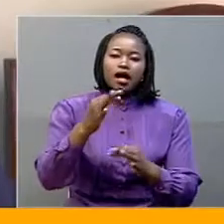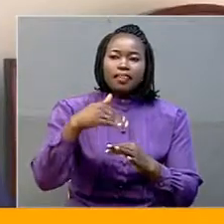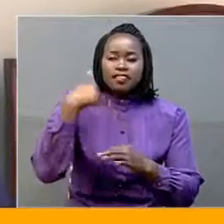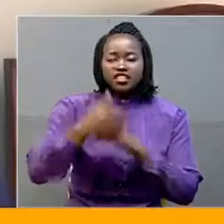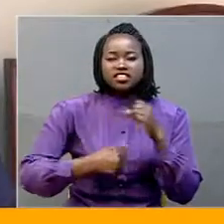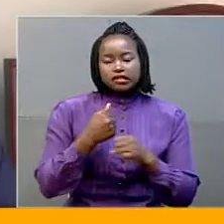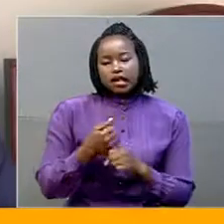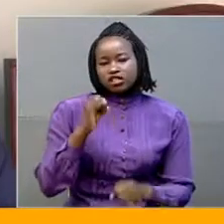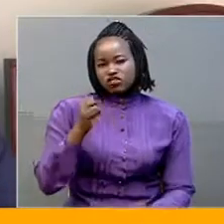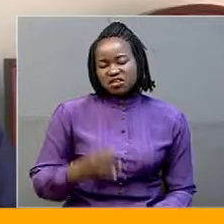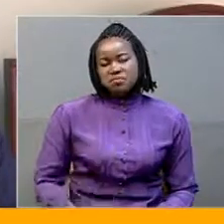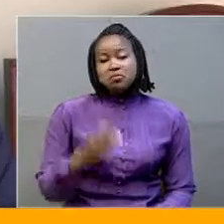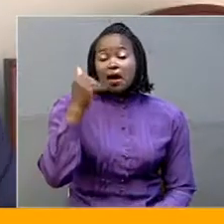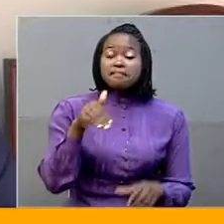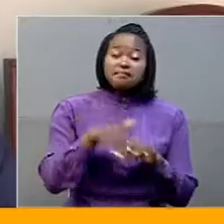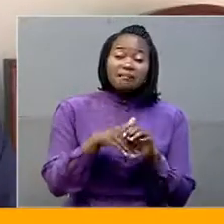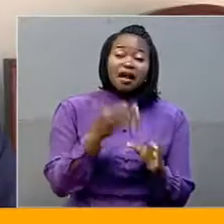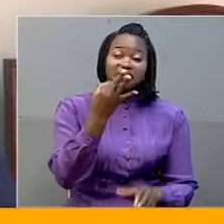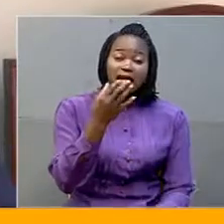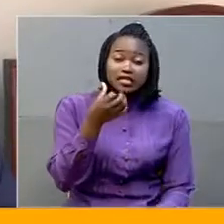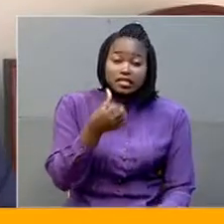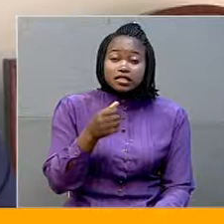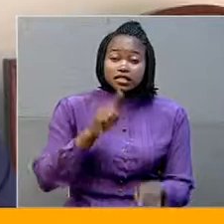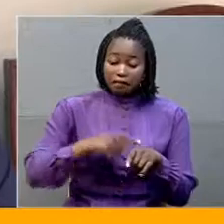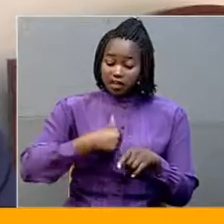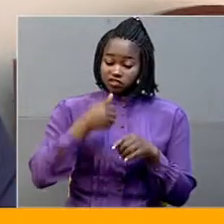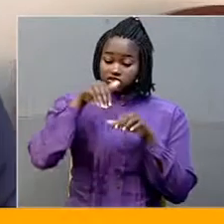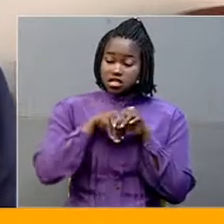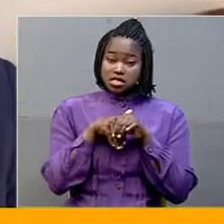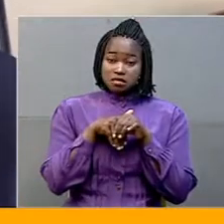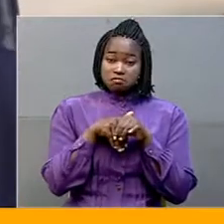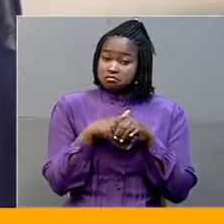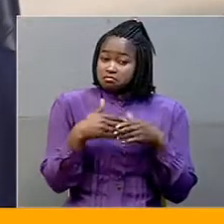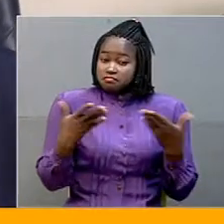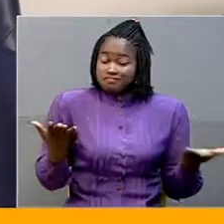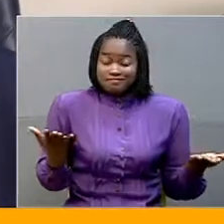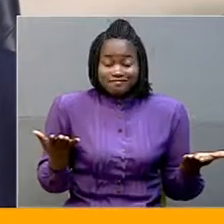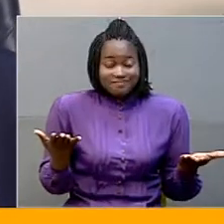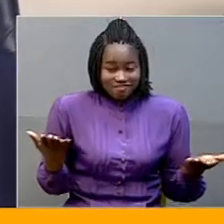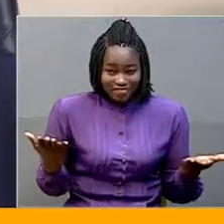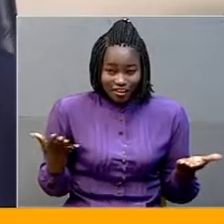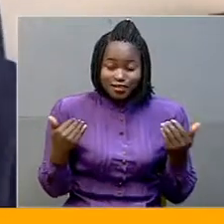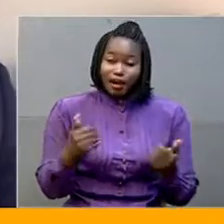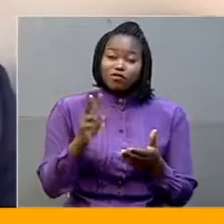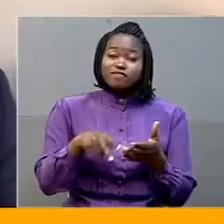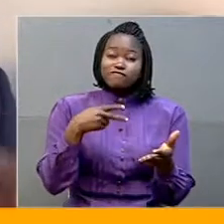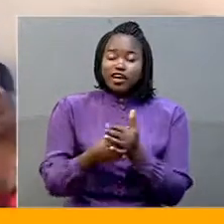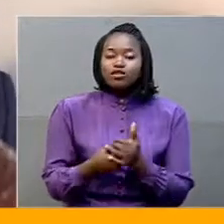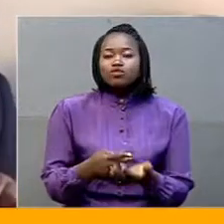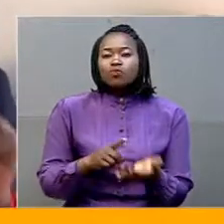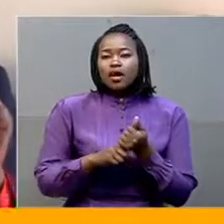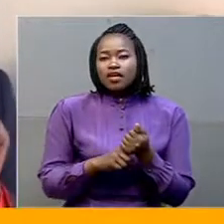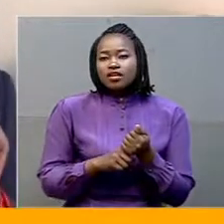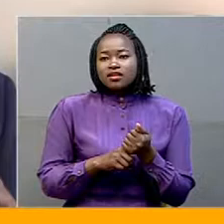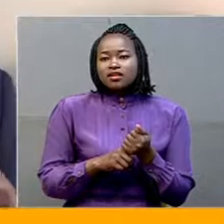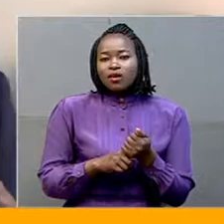Because we are 36, including myself and my deputy, so you can imagine we failed to realize quorum of only